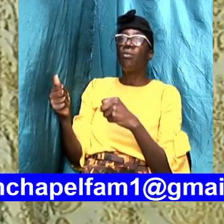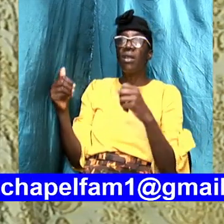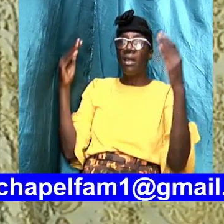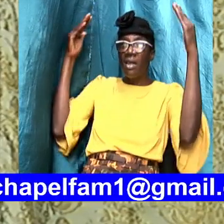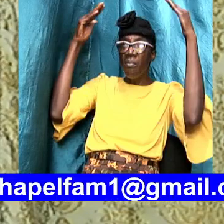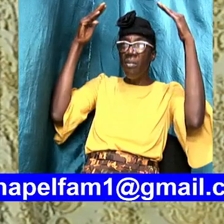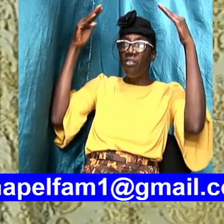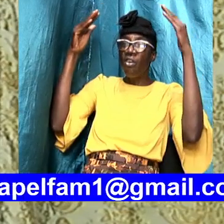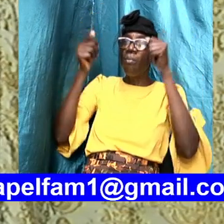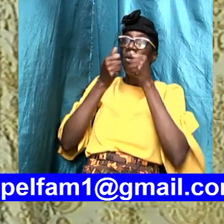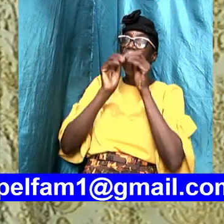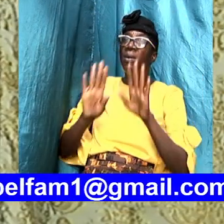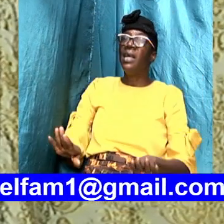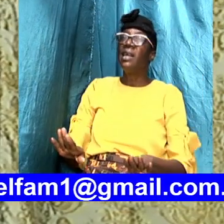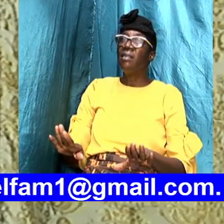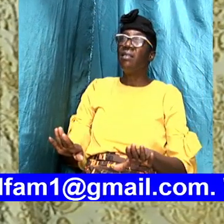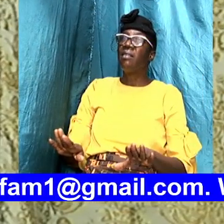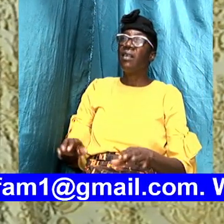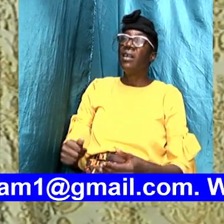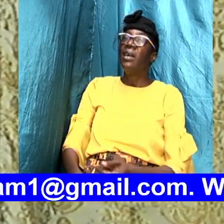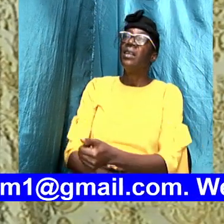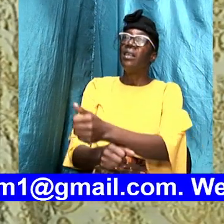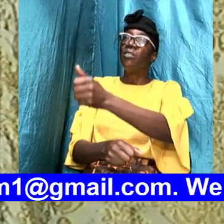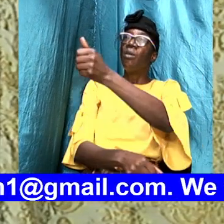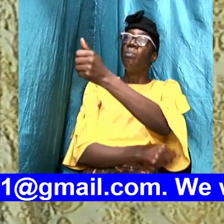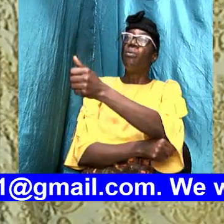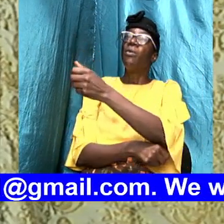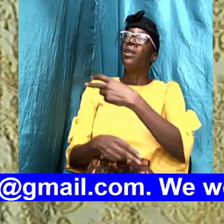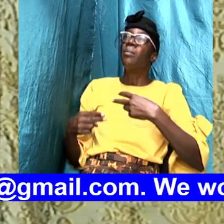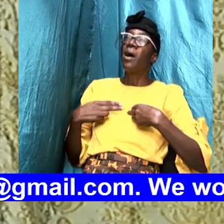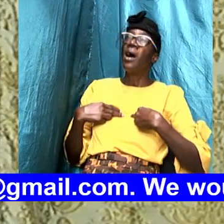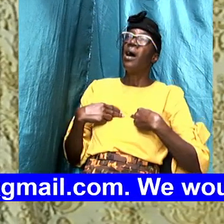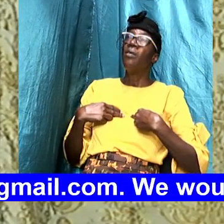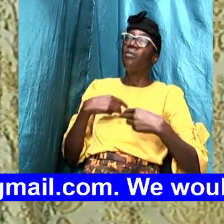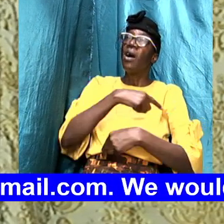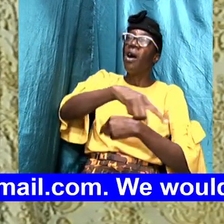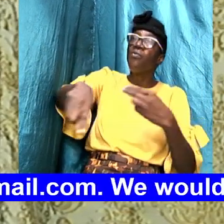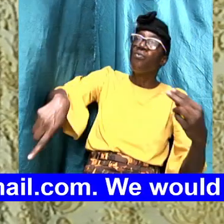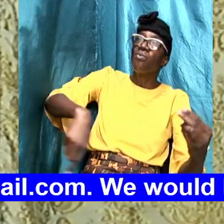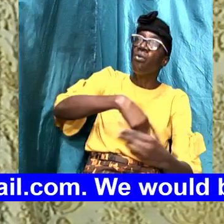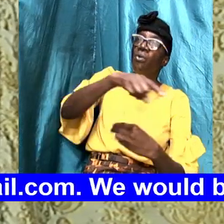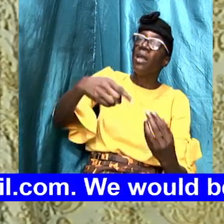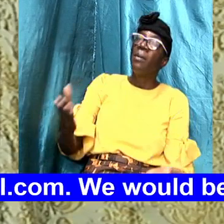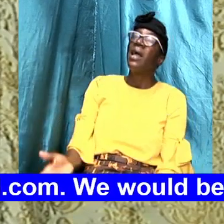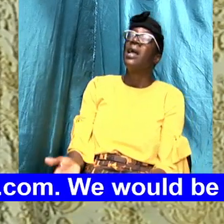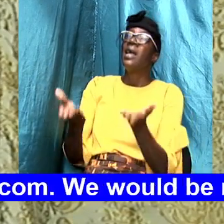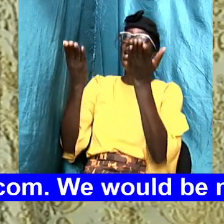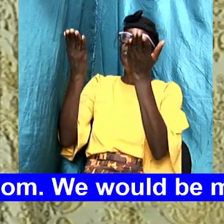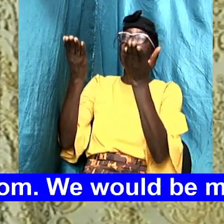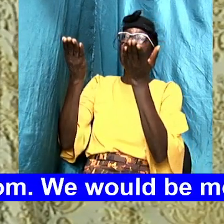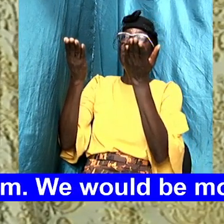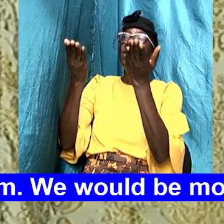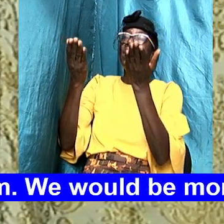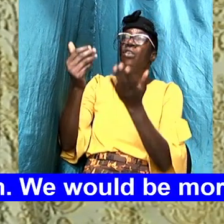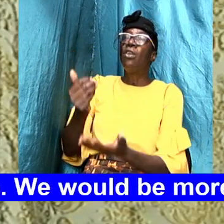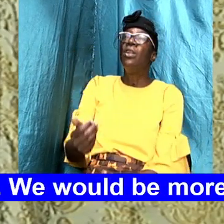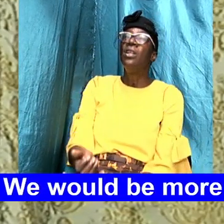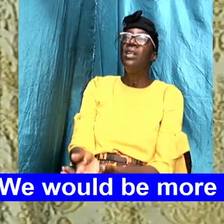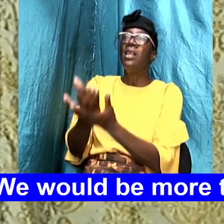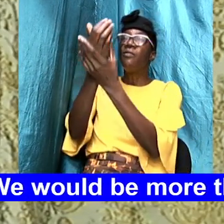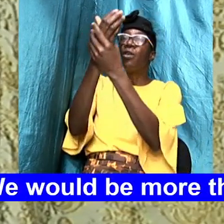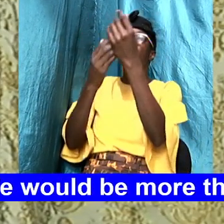him God that you bless God the support that he has around them and help us God to lift up his hands and to